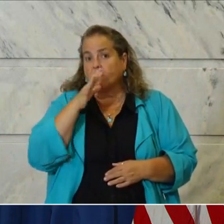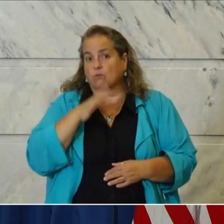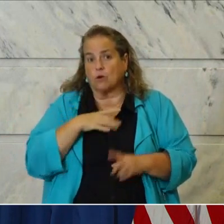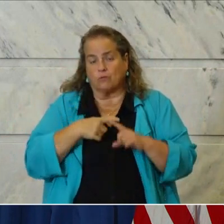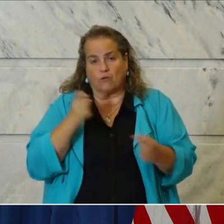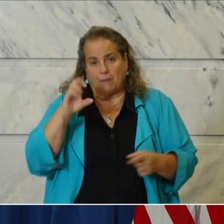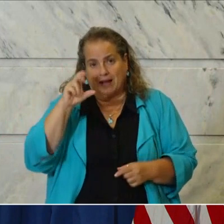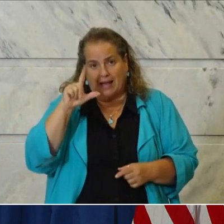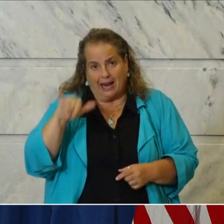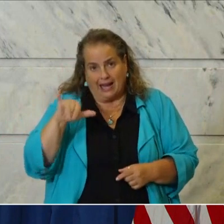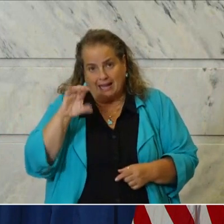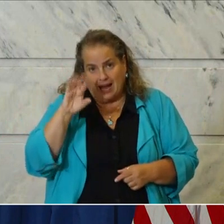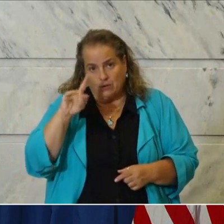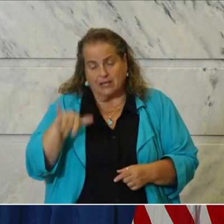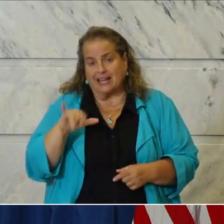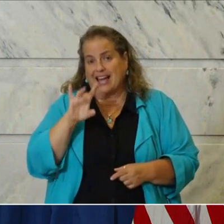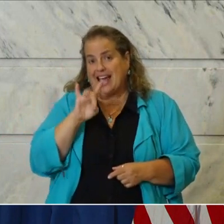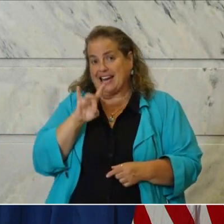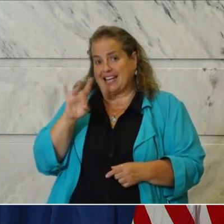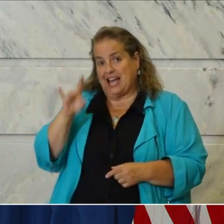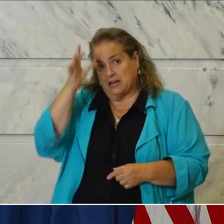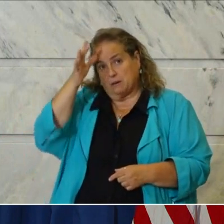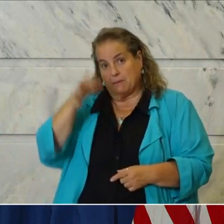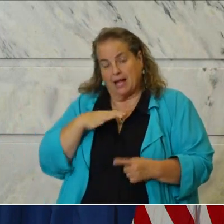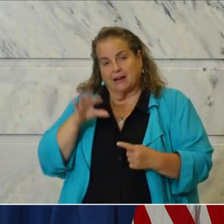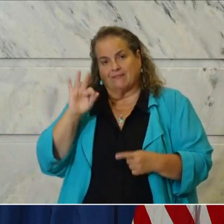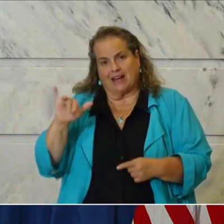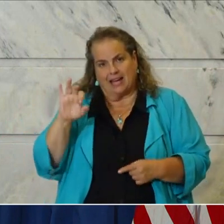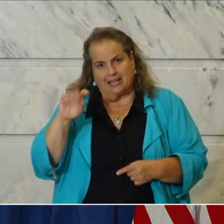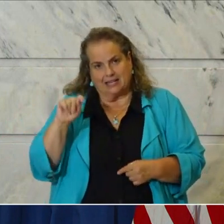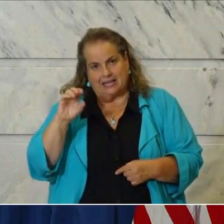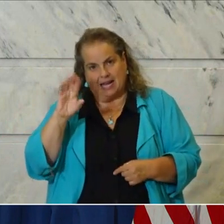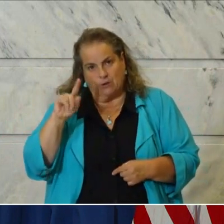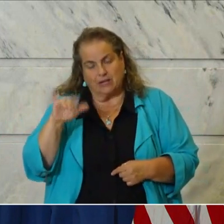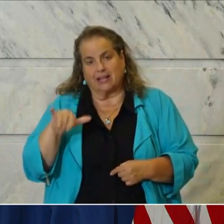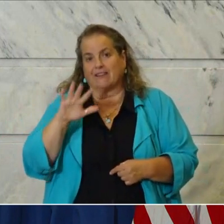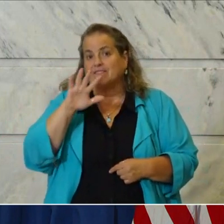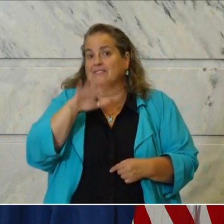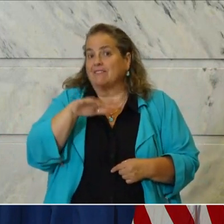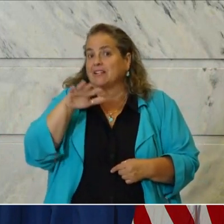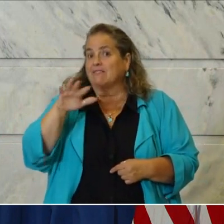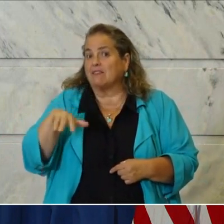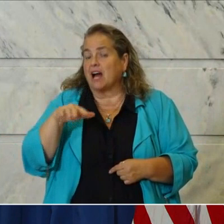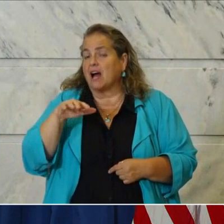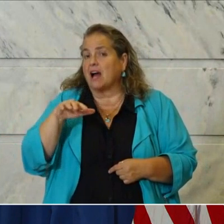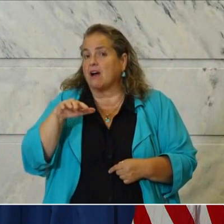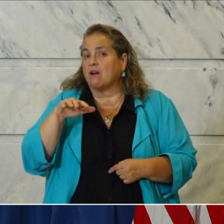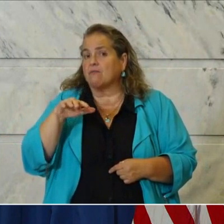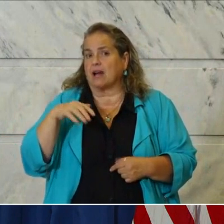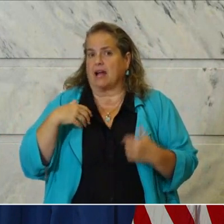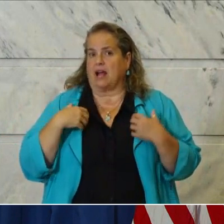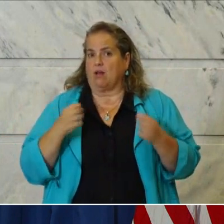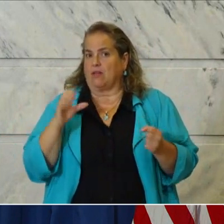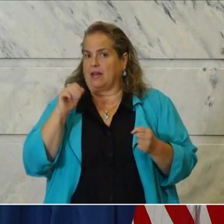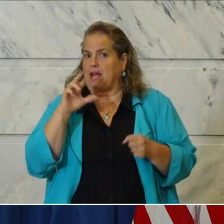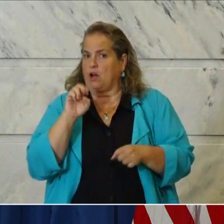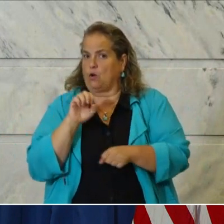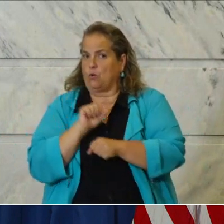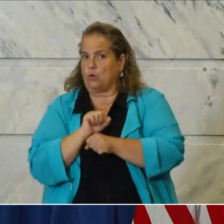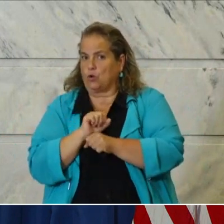from Clay County, an 88 year old man from Fayette County, a 55 year old health care worker